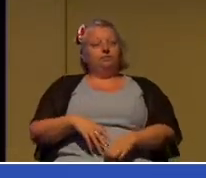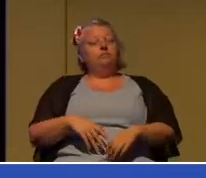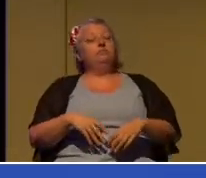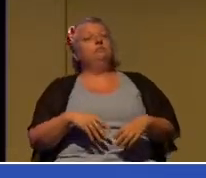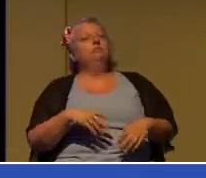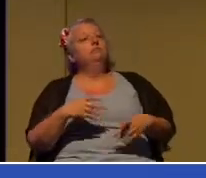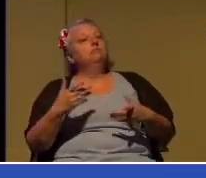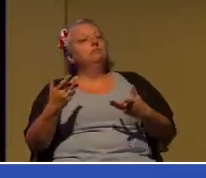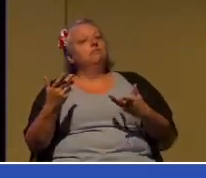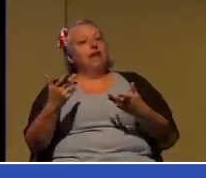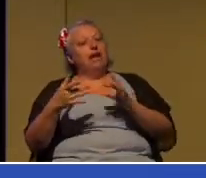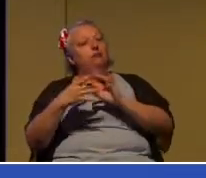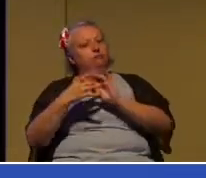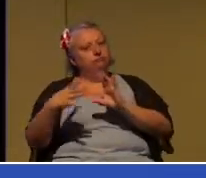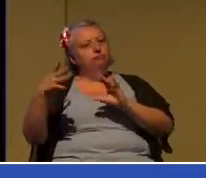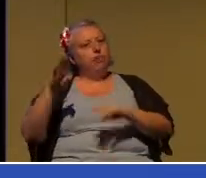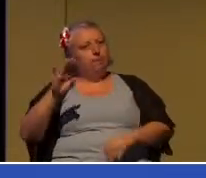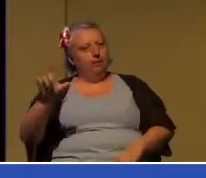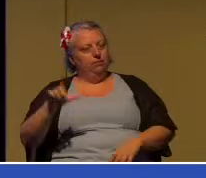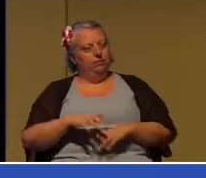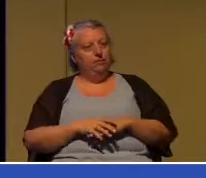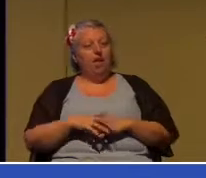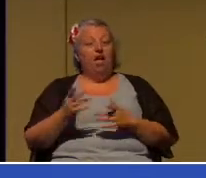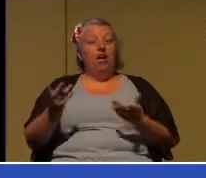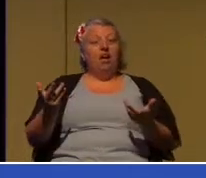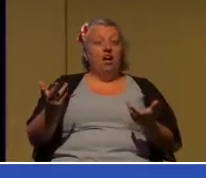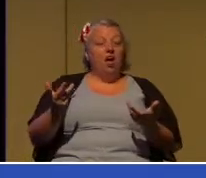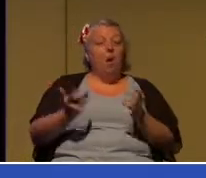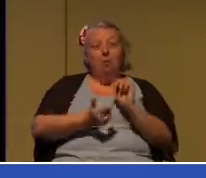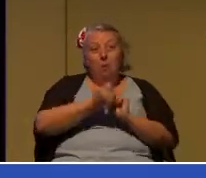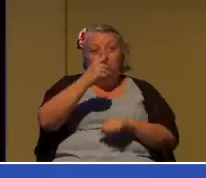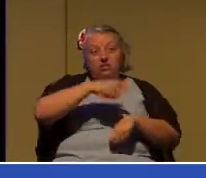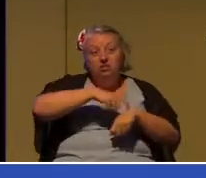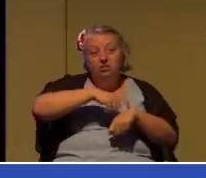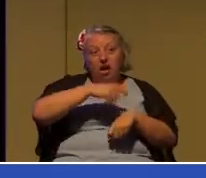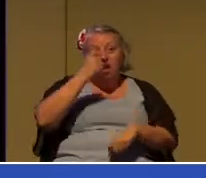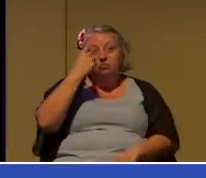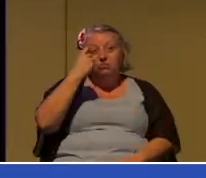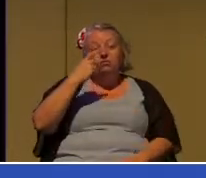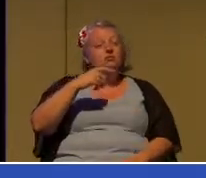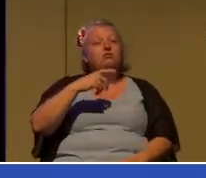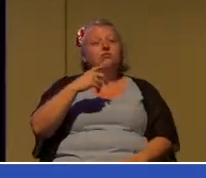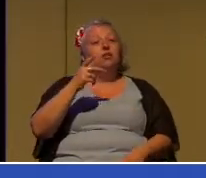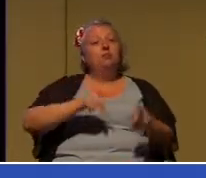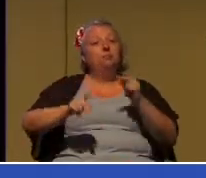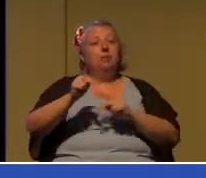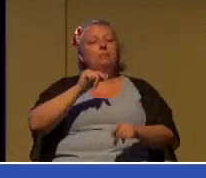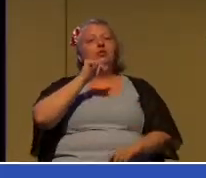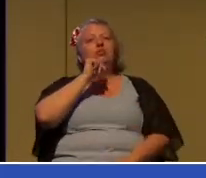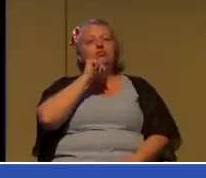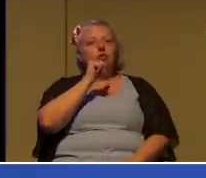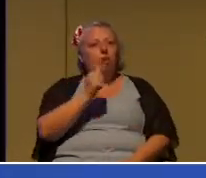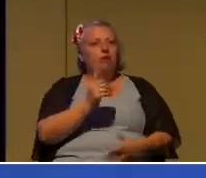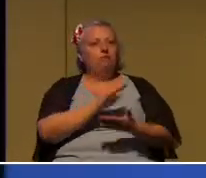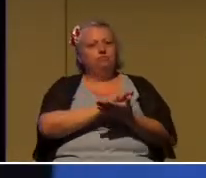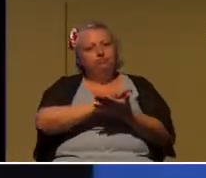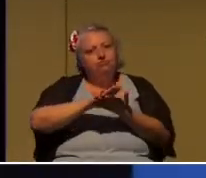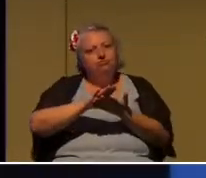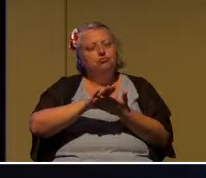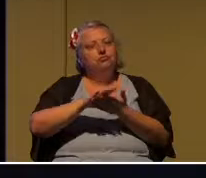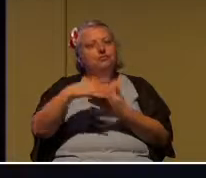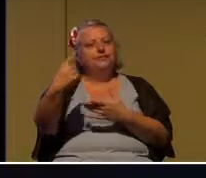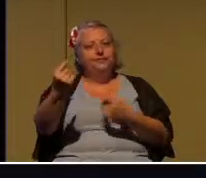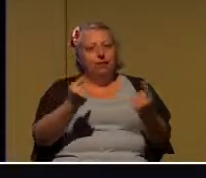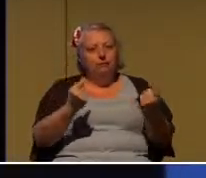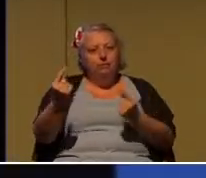is people don't have the courtesy to do that whatsoever. They just disappear and they leave everybody else wondering, are they gone?